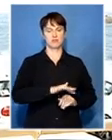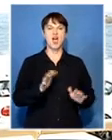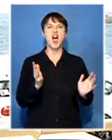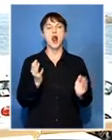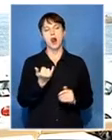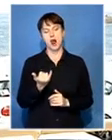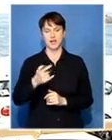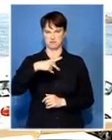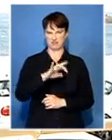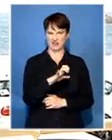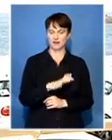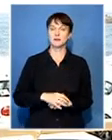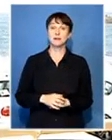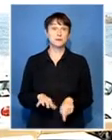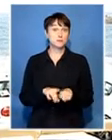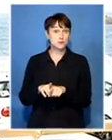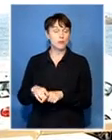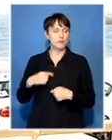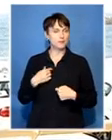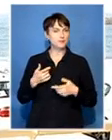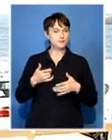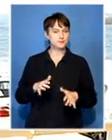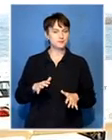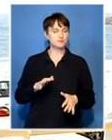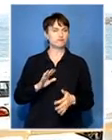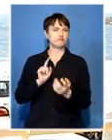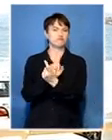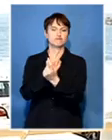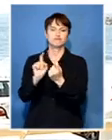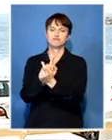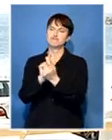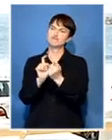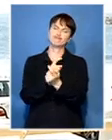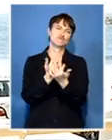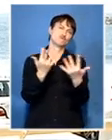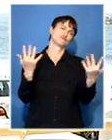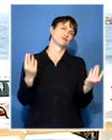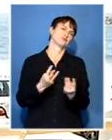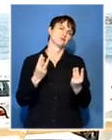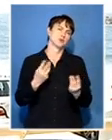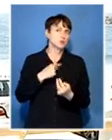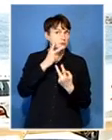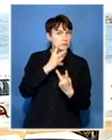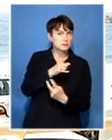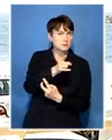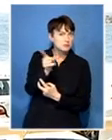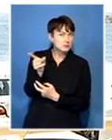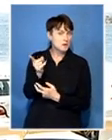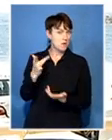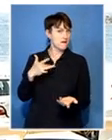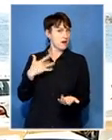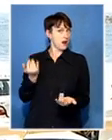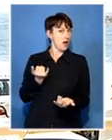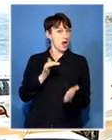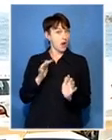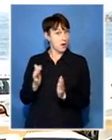but we also have been able to go around talk to ordinary people just to find out as to how are they finding this day